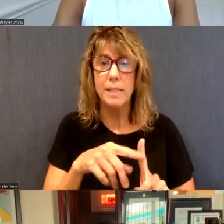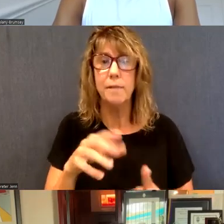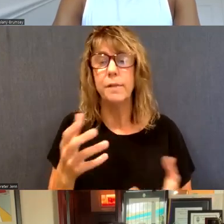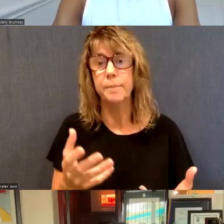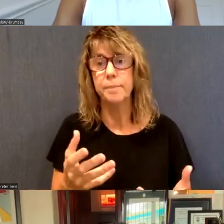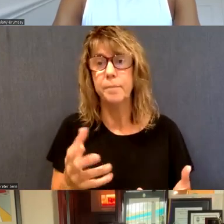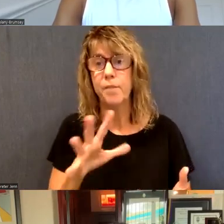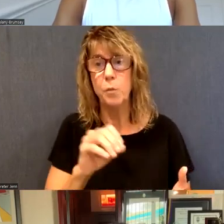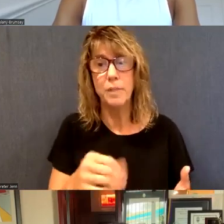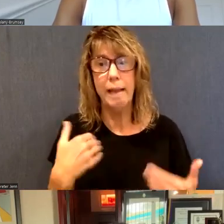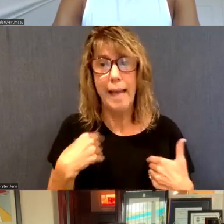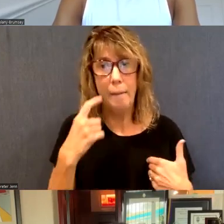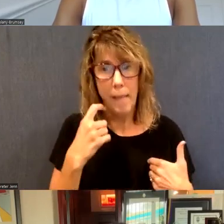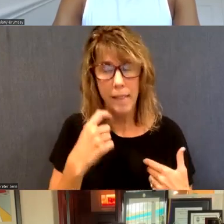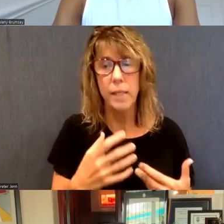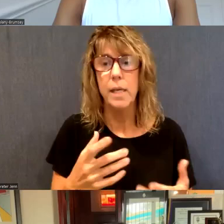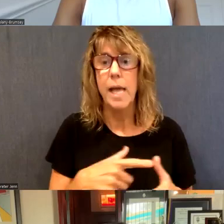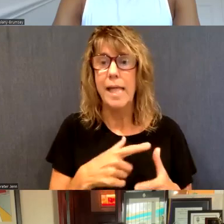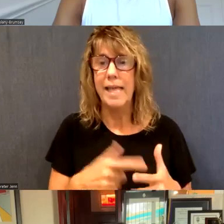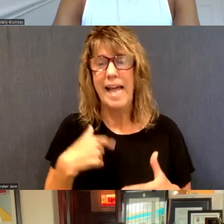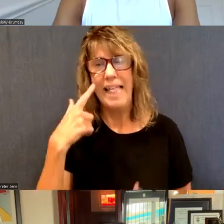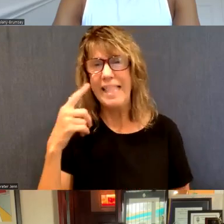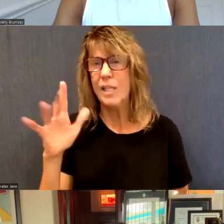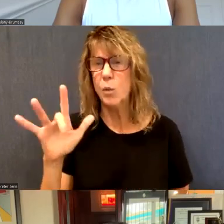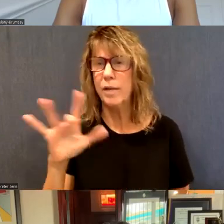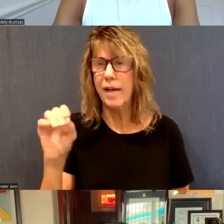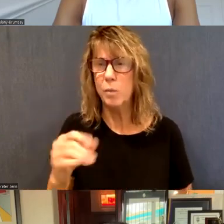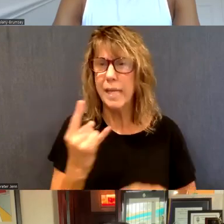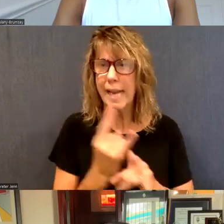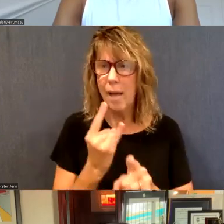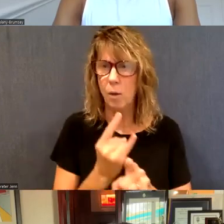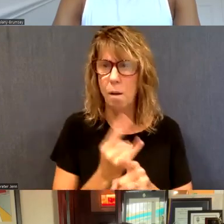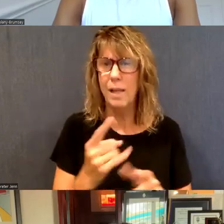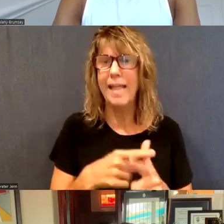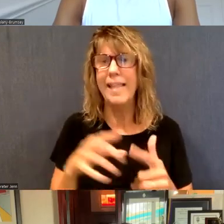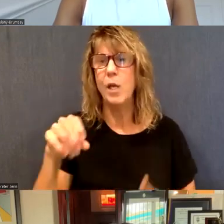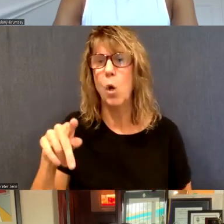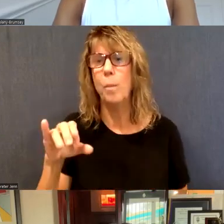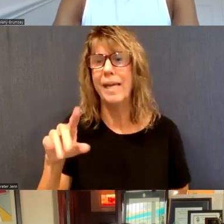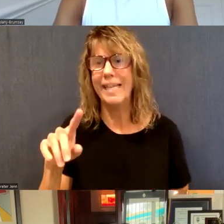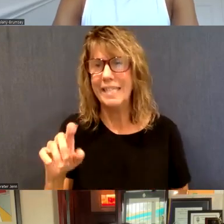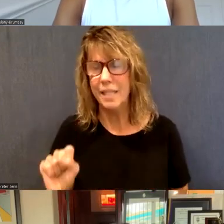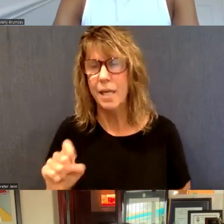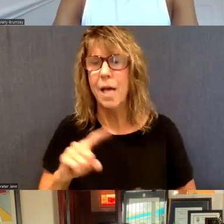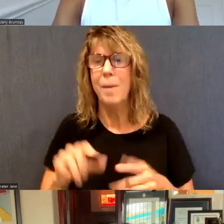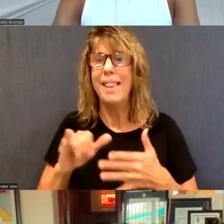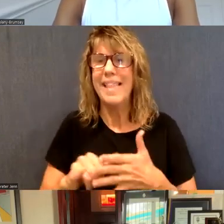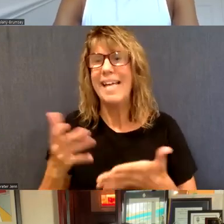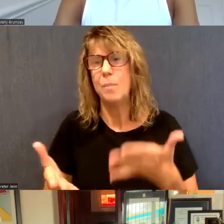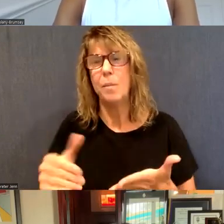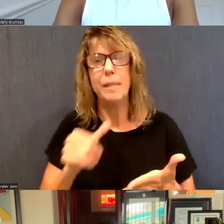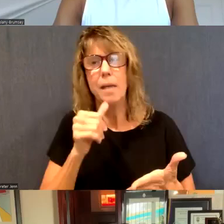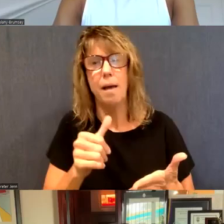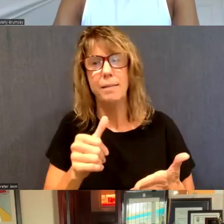Um, and then, uh, I think it was like 25% alcohol then followed by opiates. But again, that opiates is probably an